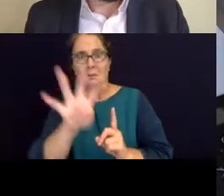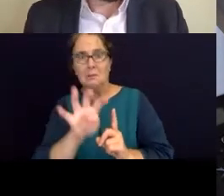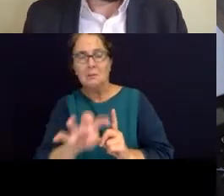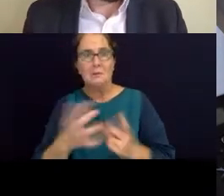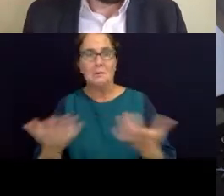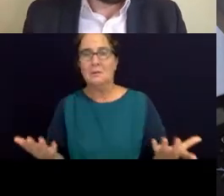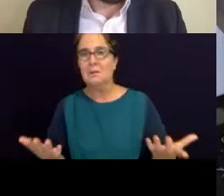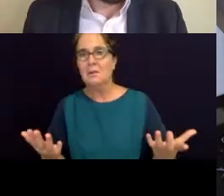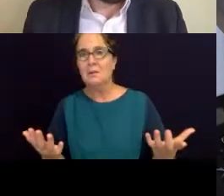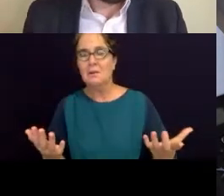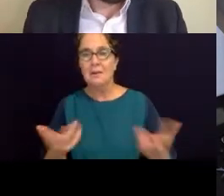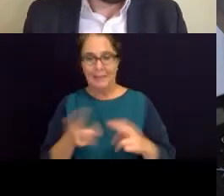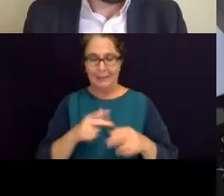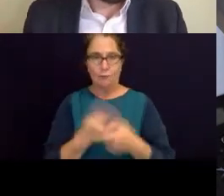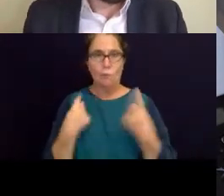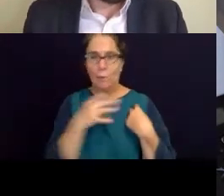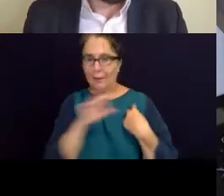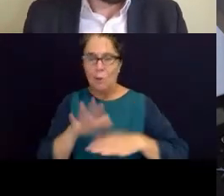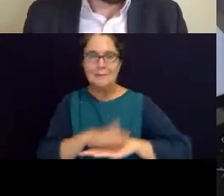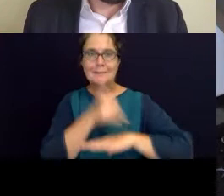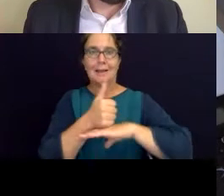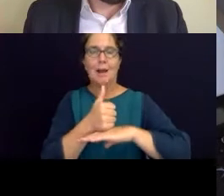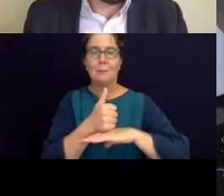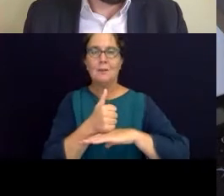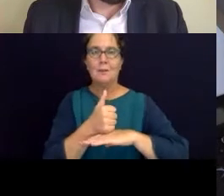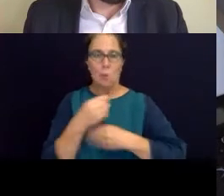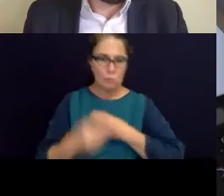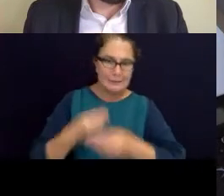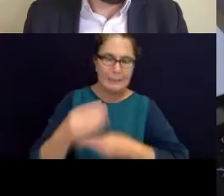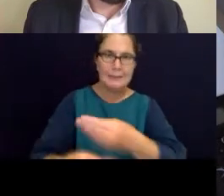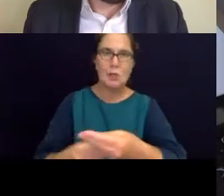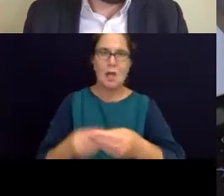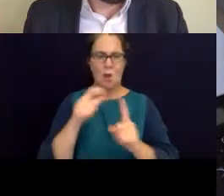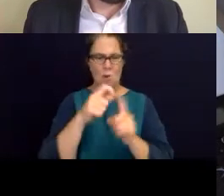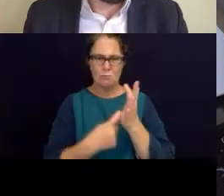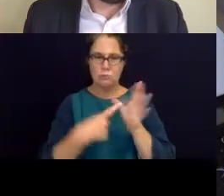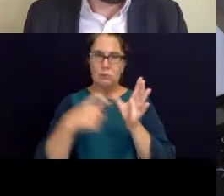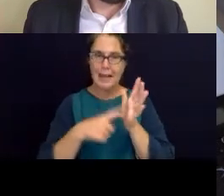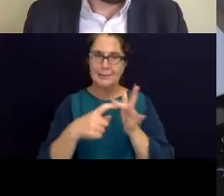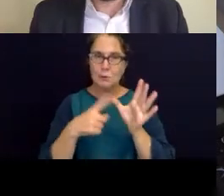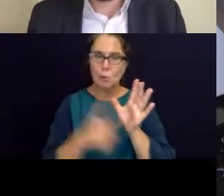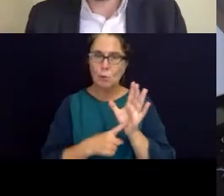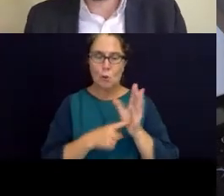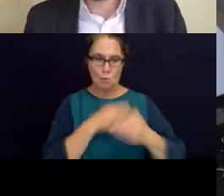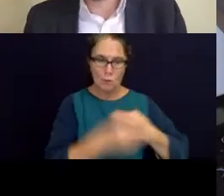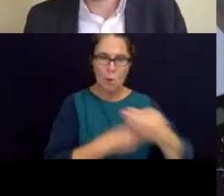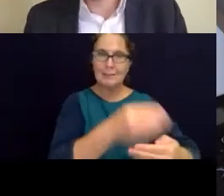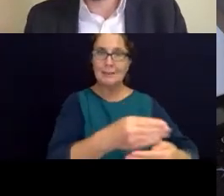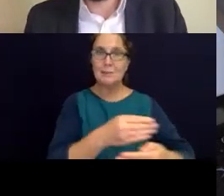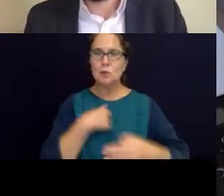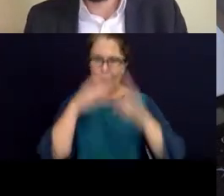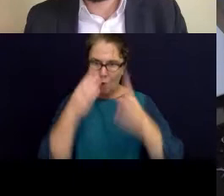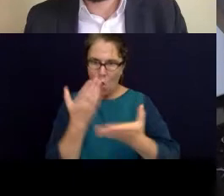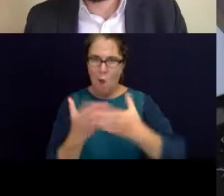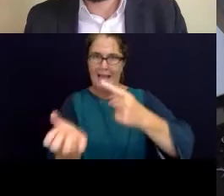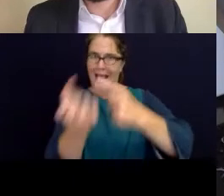processes and procedures, not only about engagement, but also about outcomes. What is it